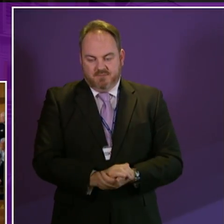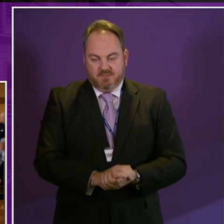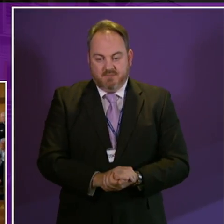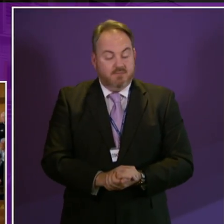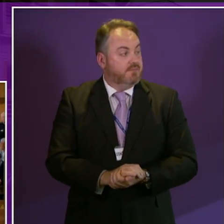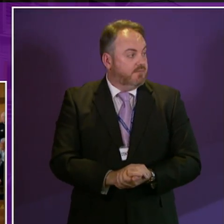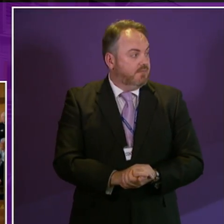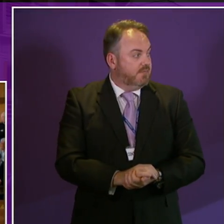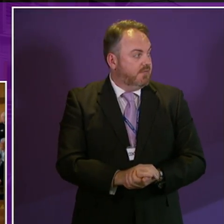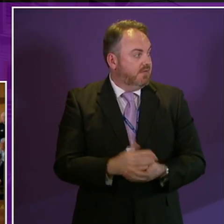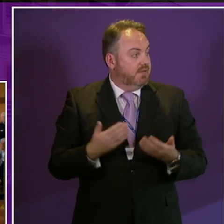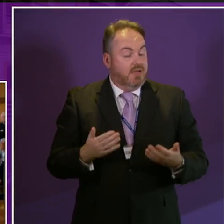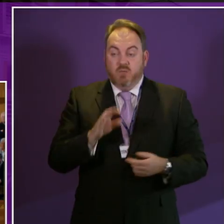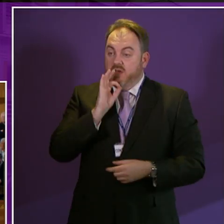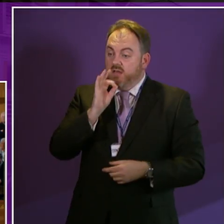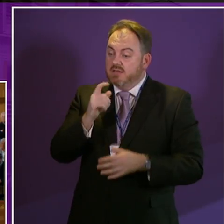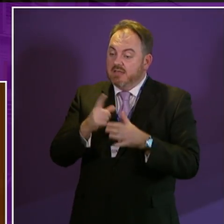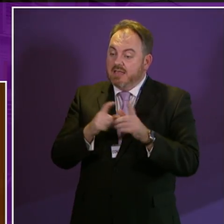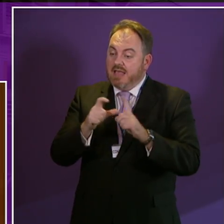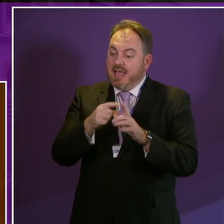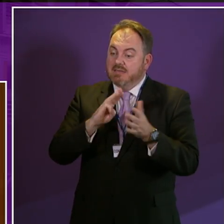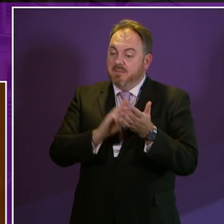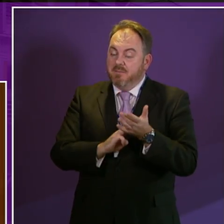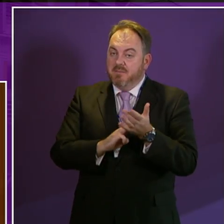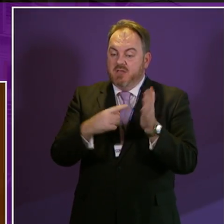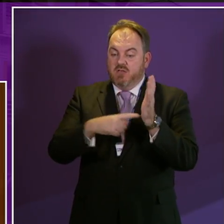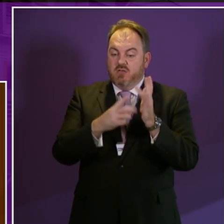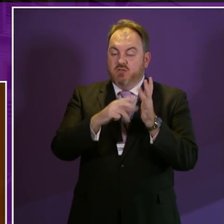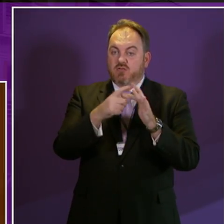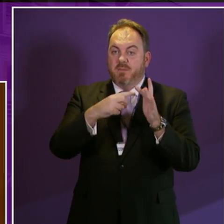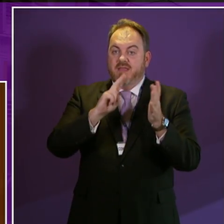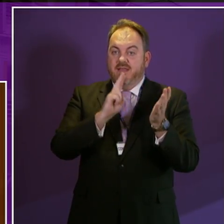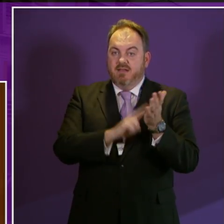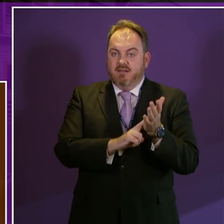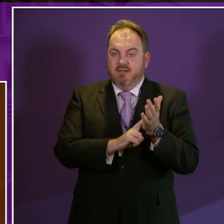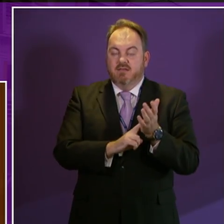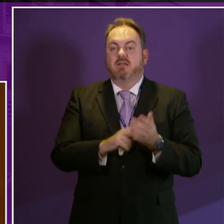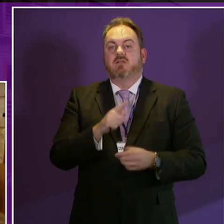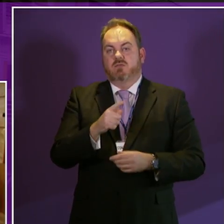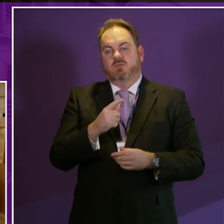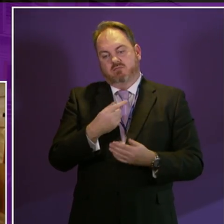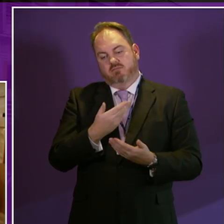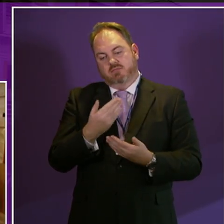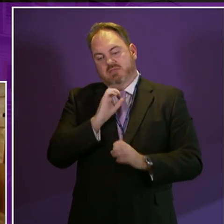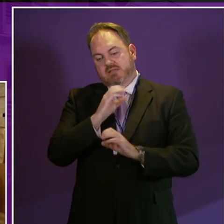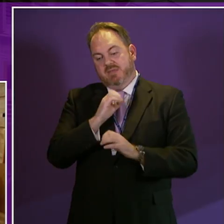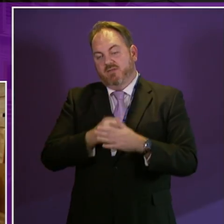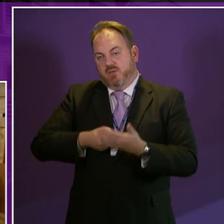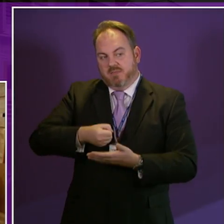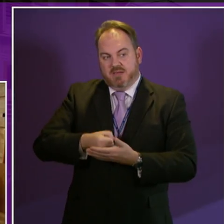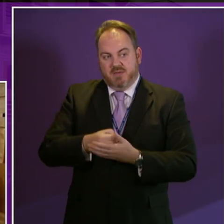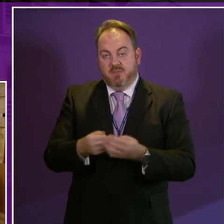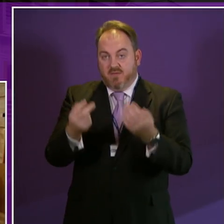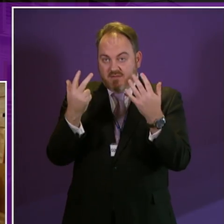I now call on Adam Tompkins to speak to and move Amendment 2948.2. Eight minutes, please.